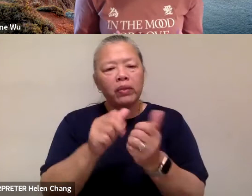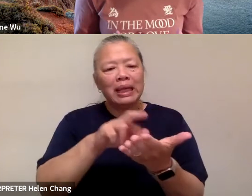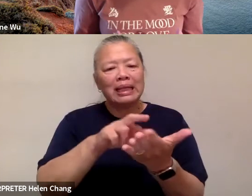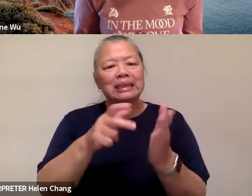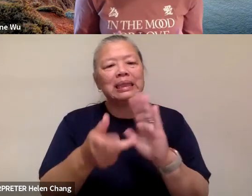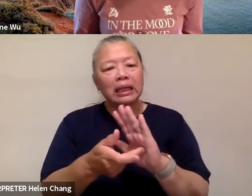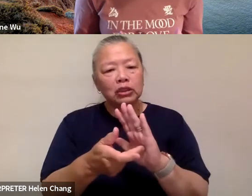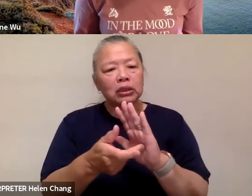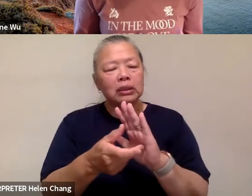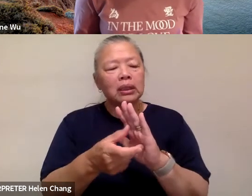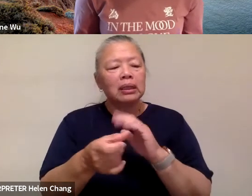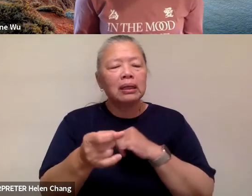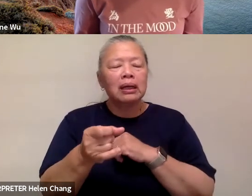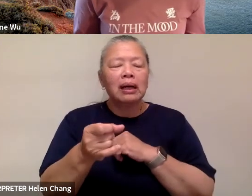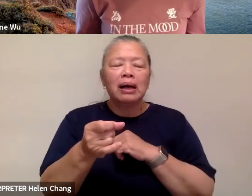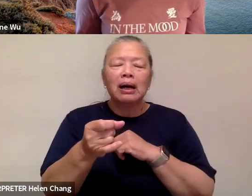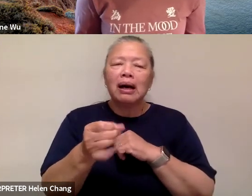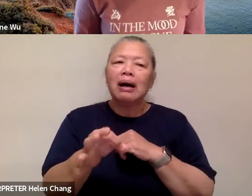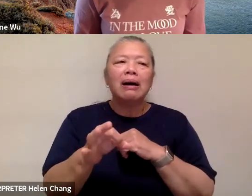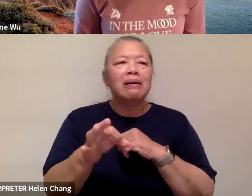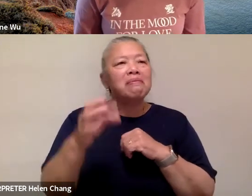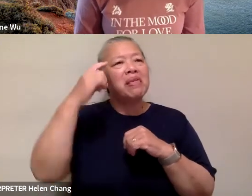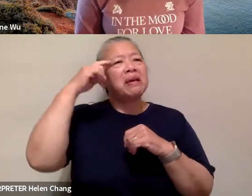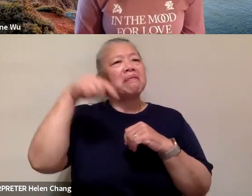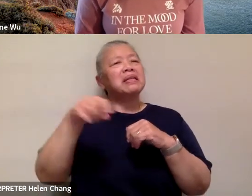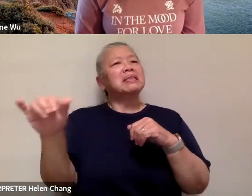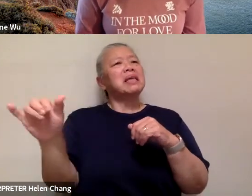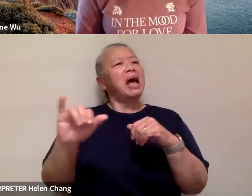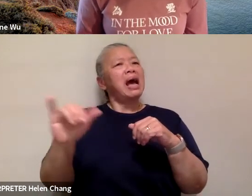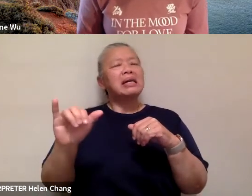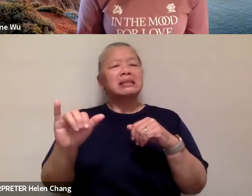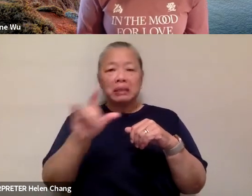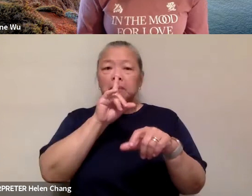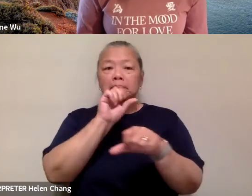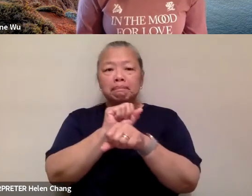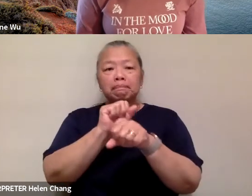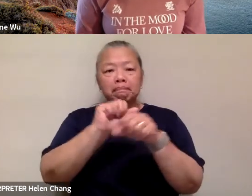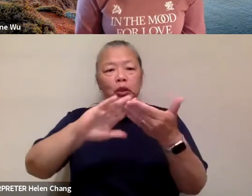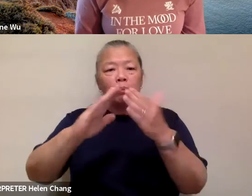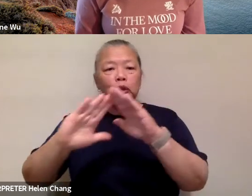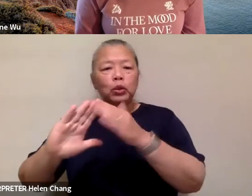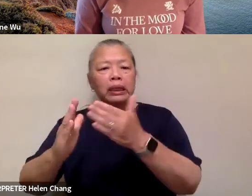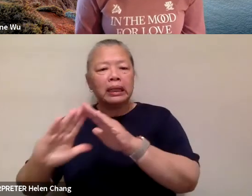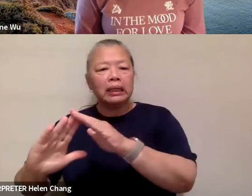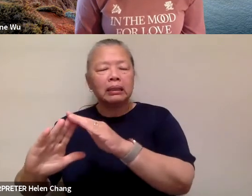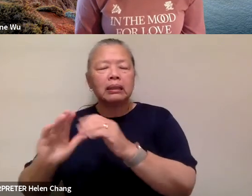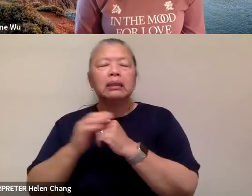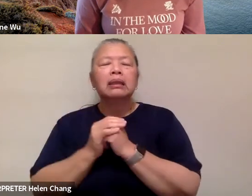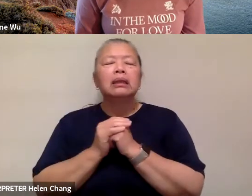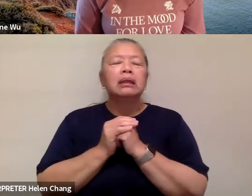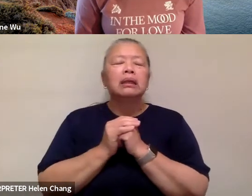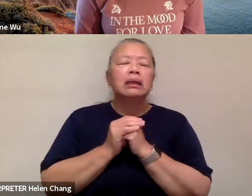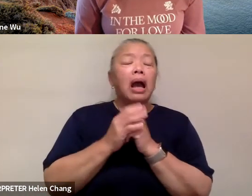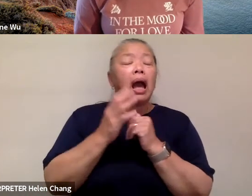as any different from any other community. You know, I think that's really important. And a lot of, you know, what